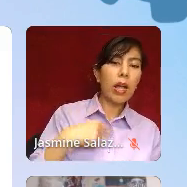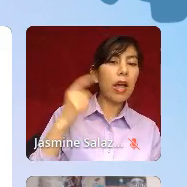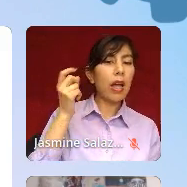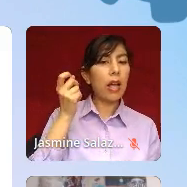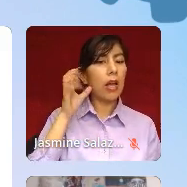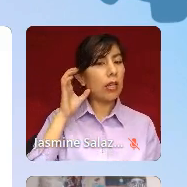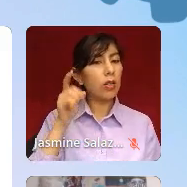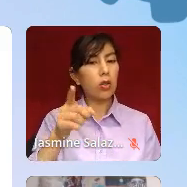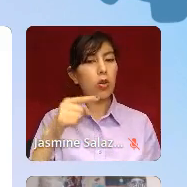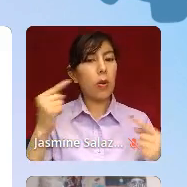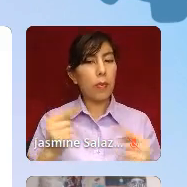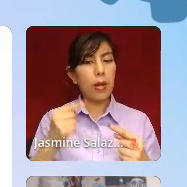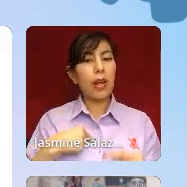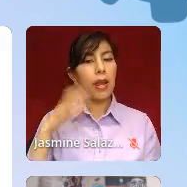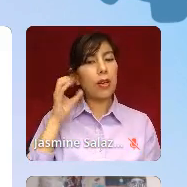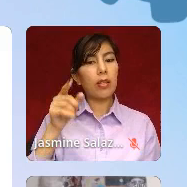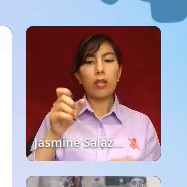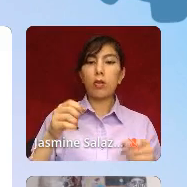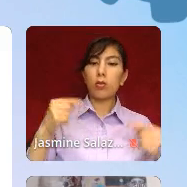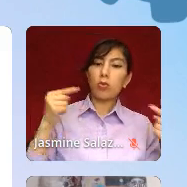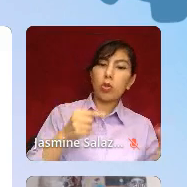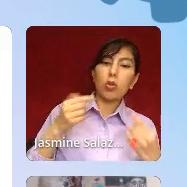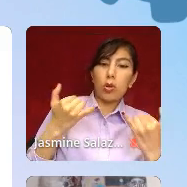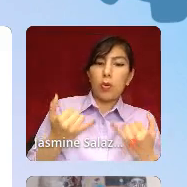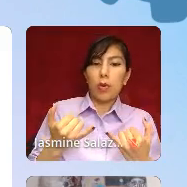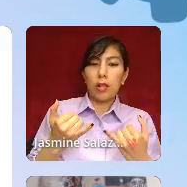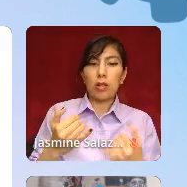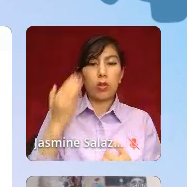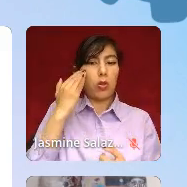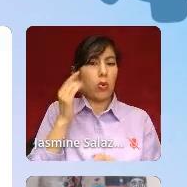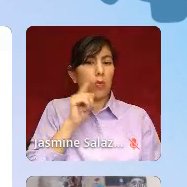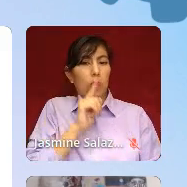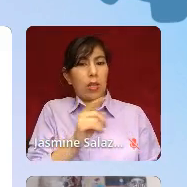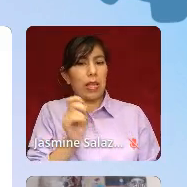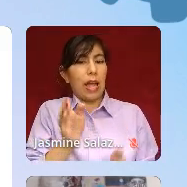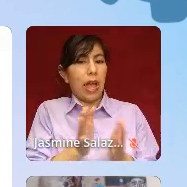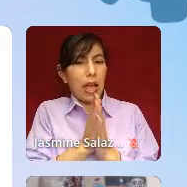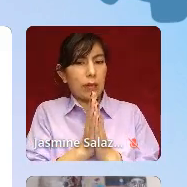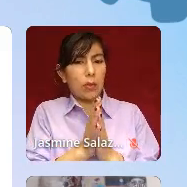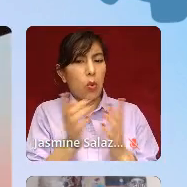pain. I hear that you're struggling right now. You know, really ask me what I needed.